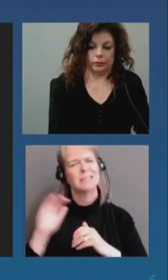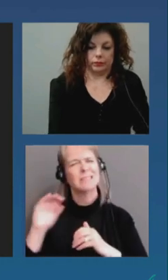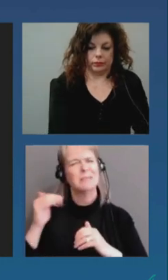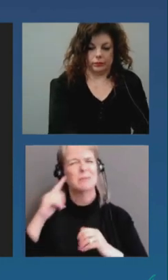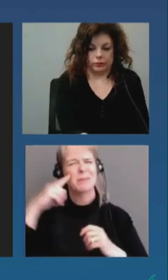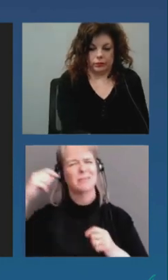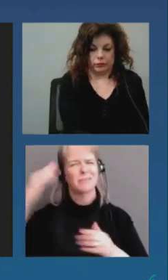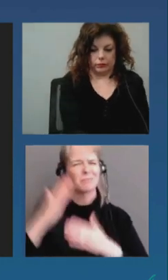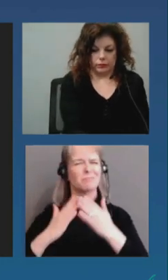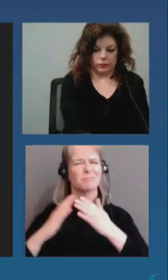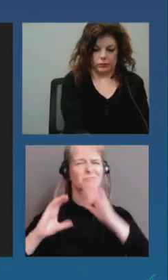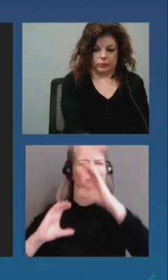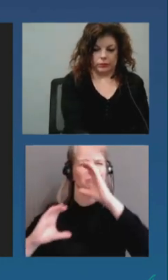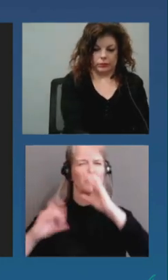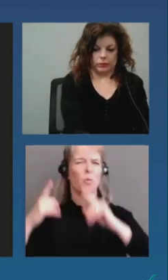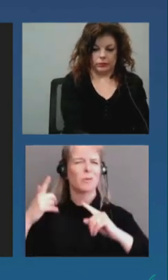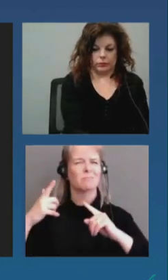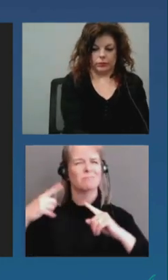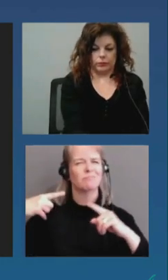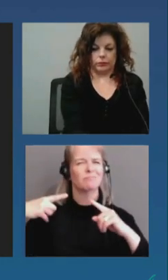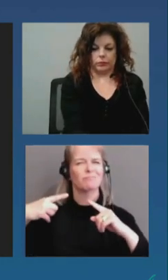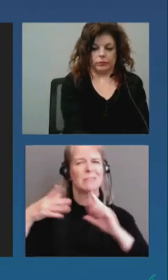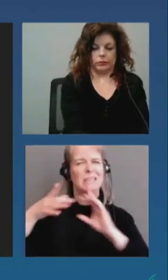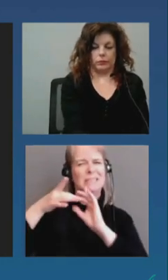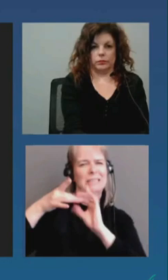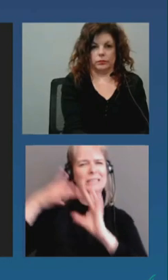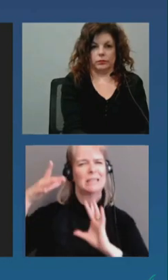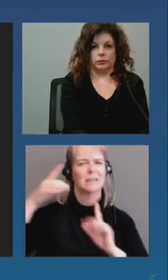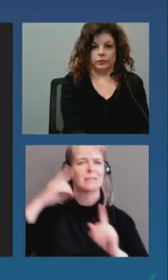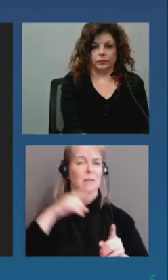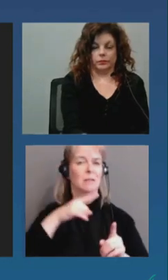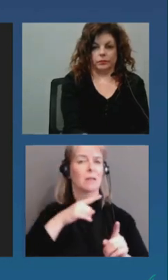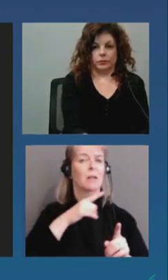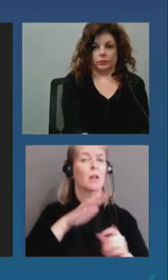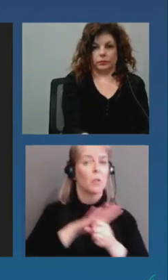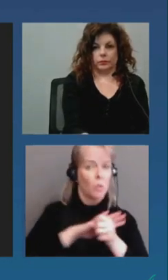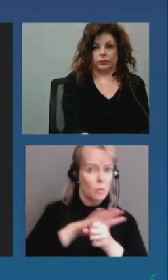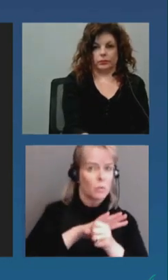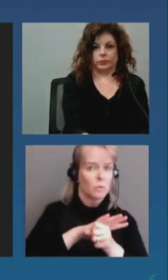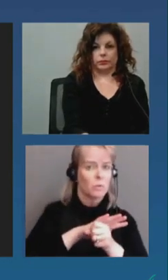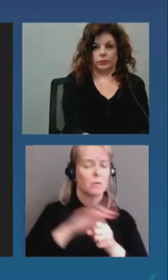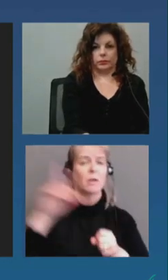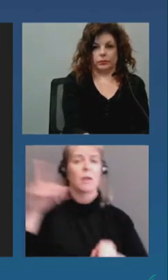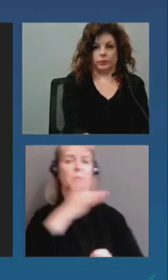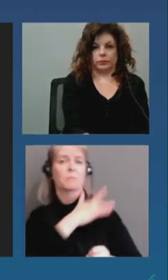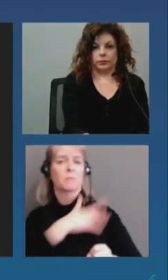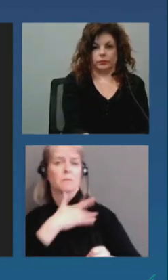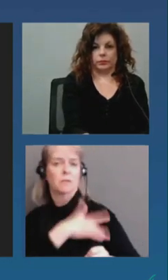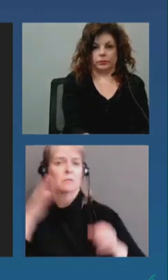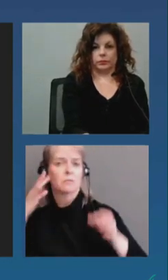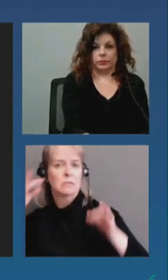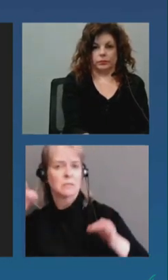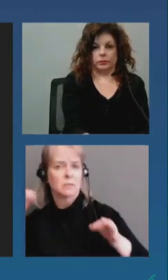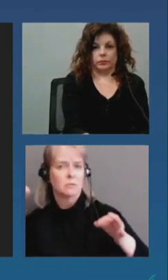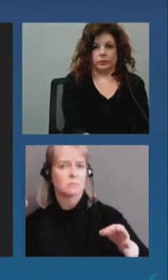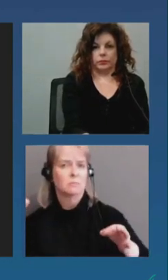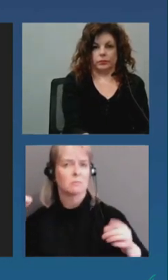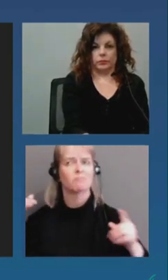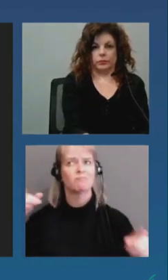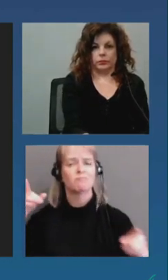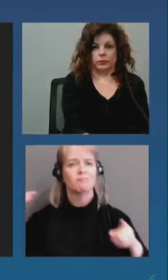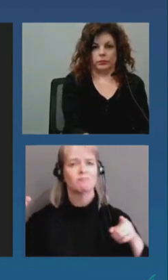in uh the public um in in their